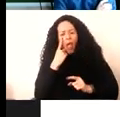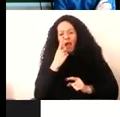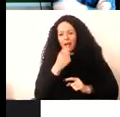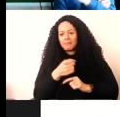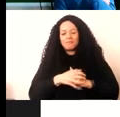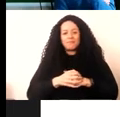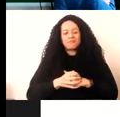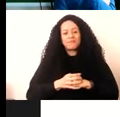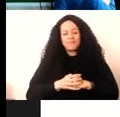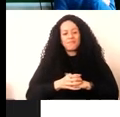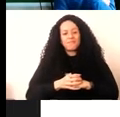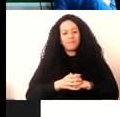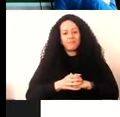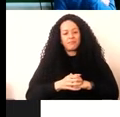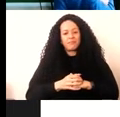please.